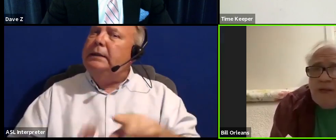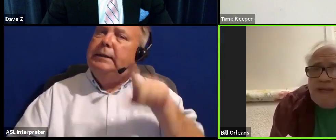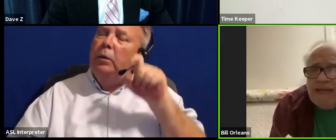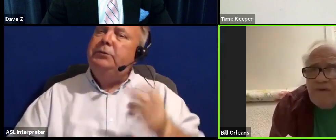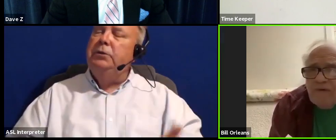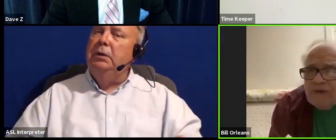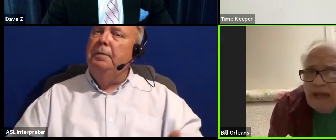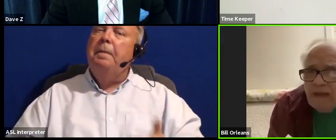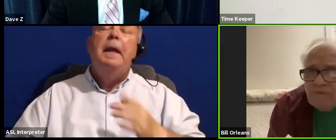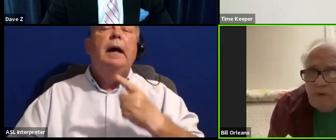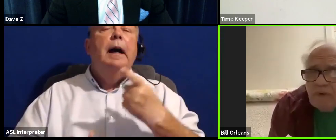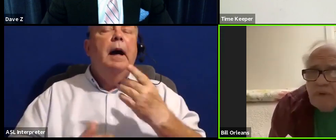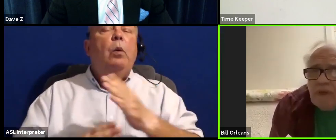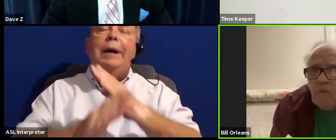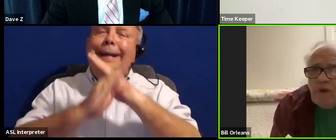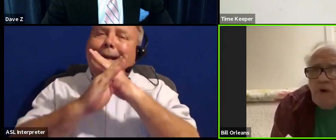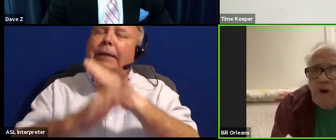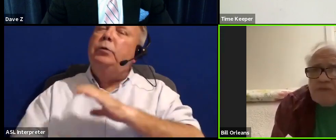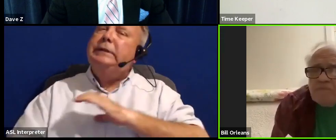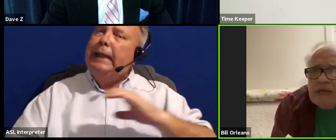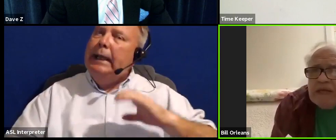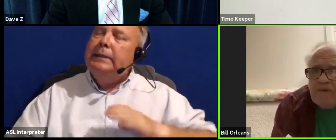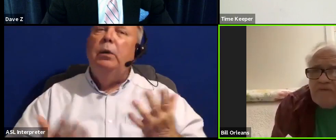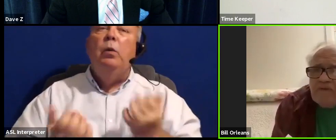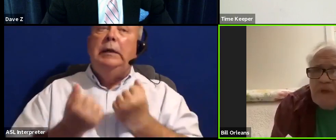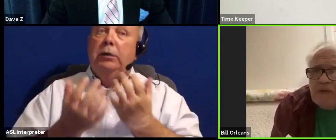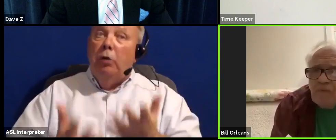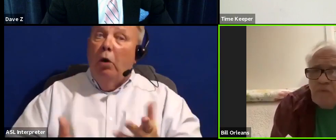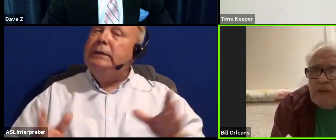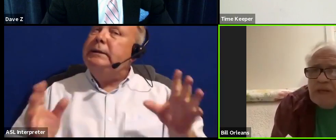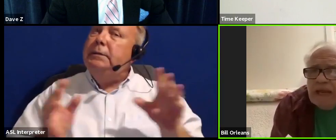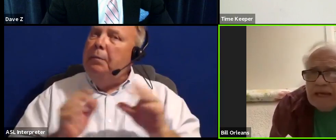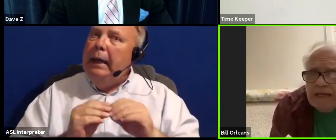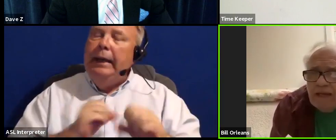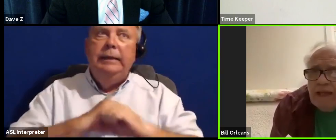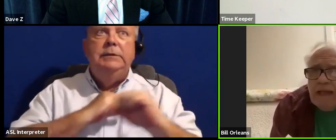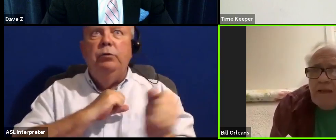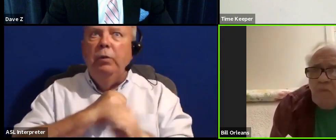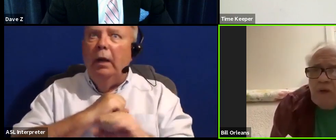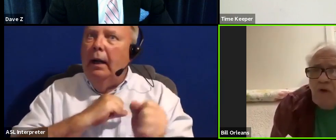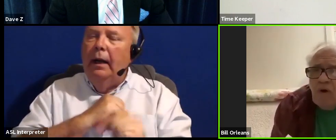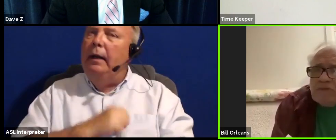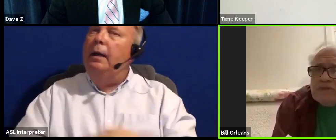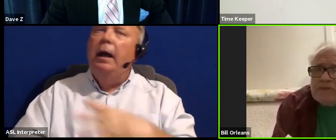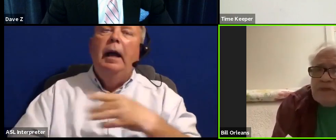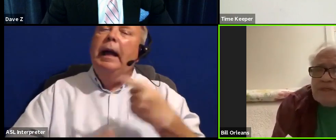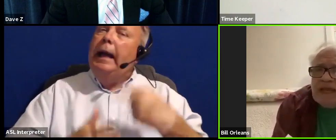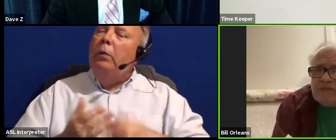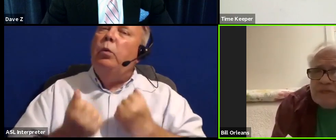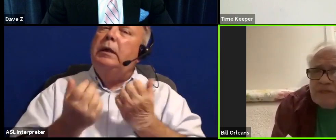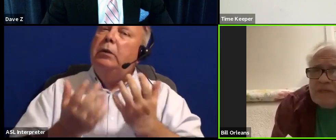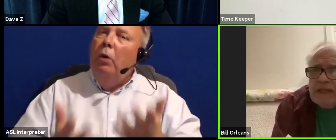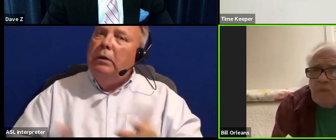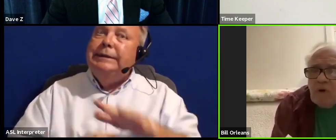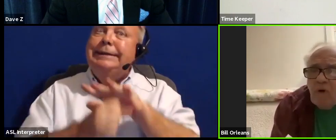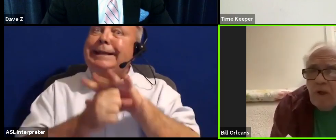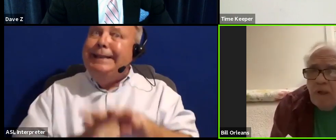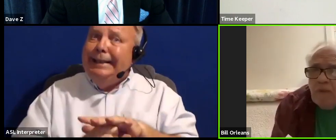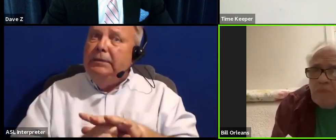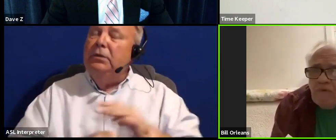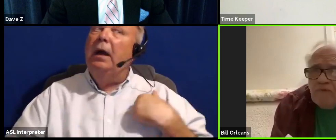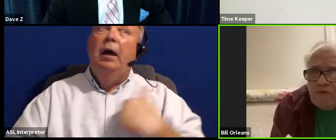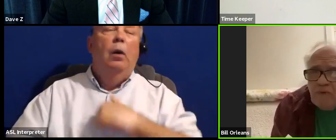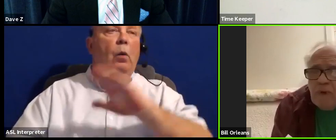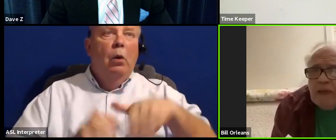What hinders council, what causes meetings to run late, and what causes the tension that we're